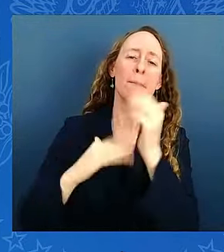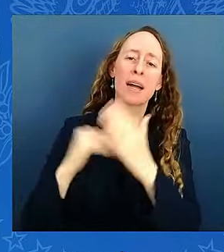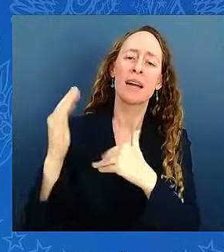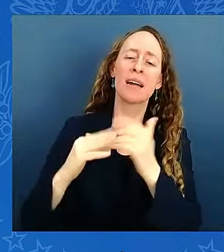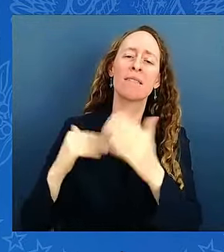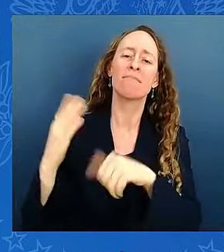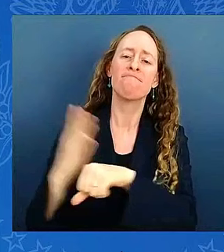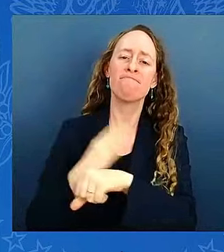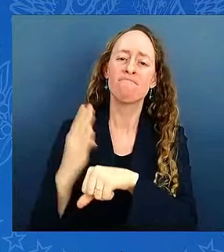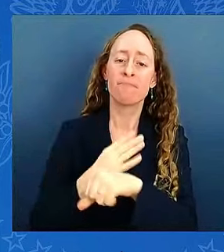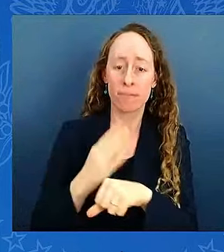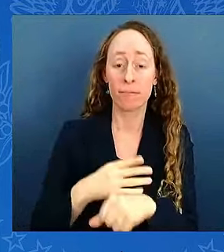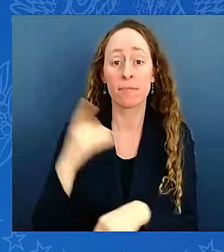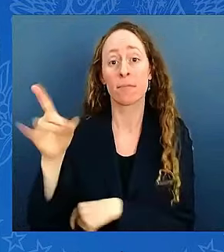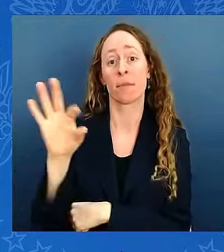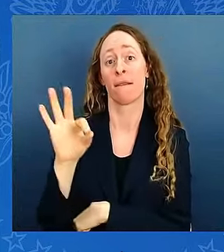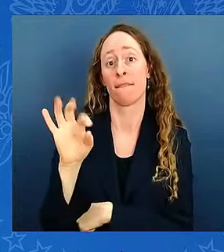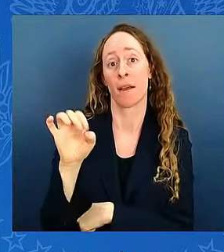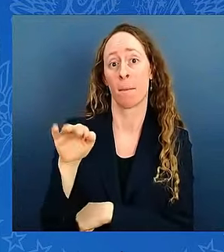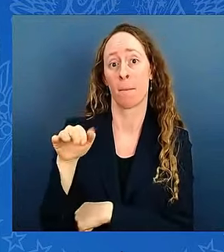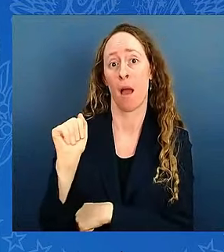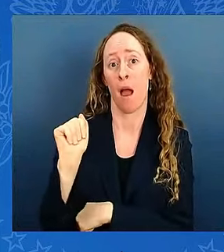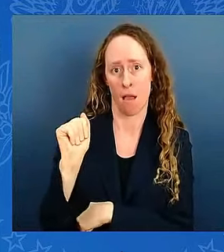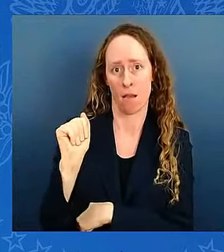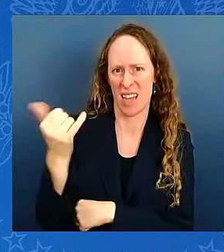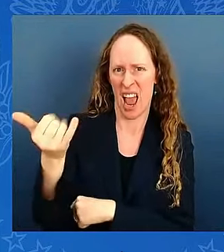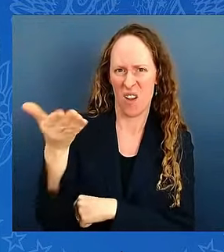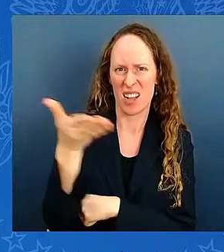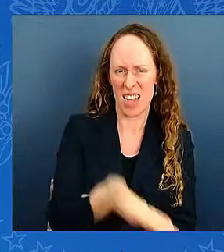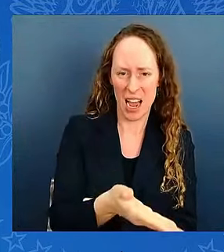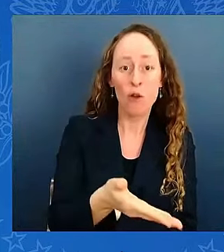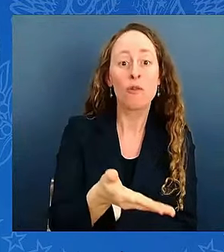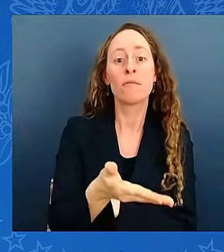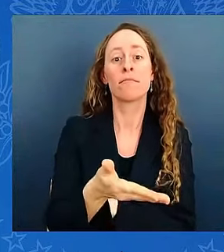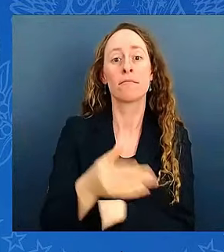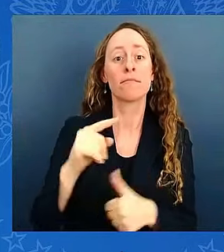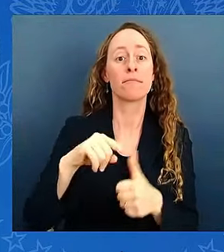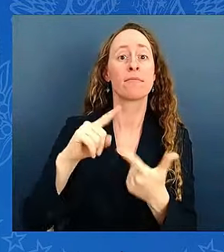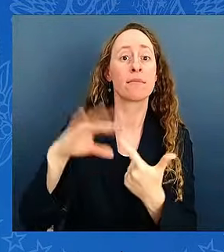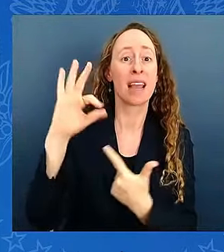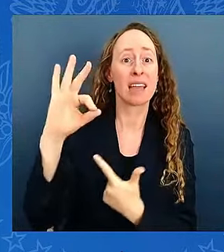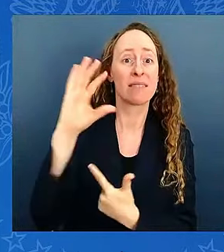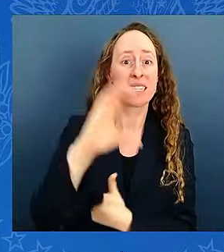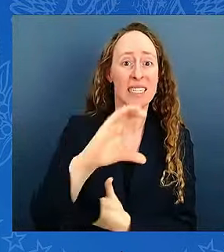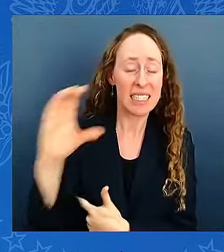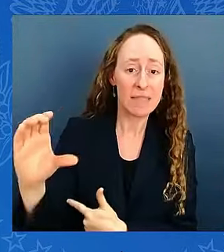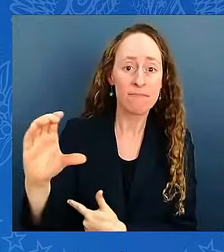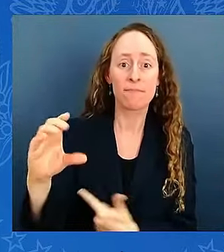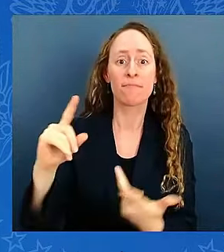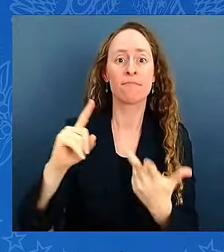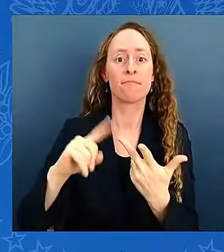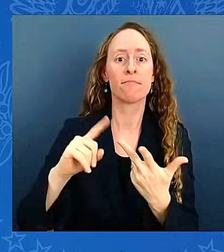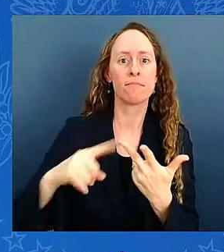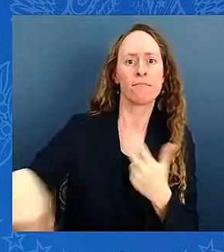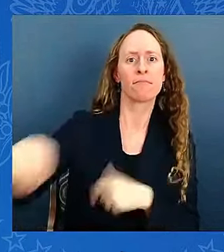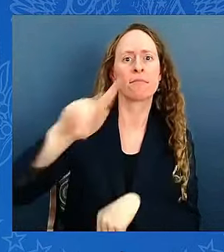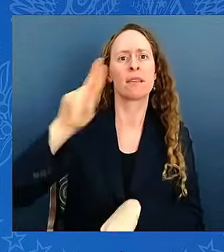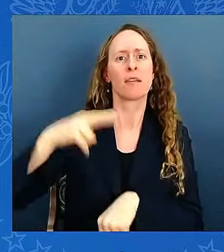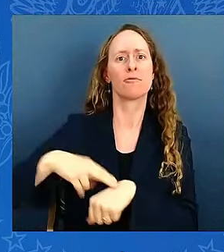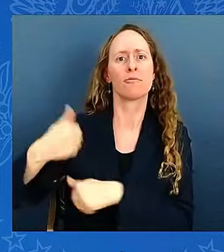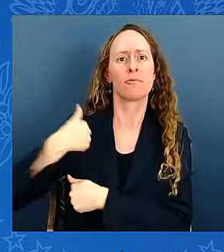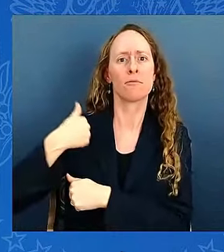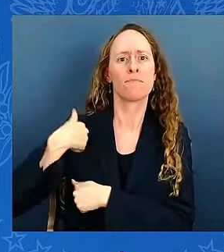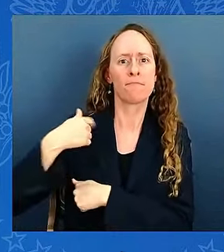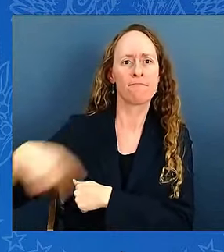help establish communications capability. The National Guard, the Army Corps of Engineers, and the Department of Defense are going to provide all the resources